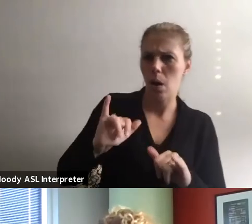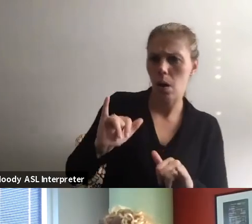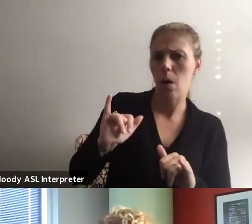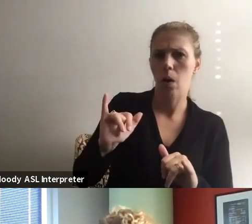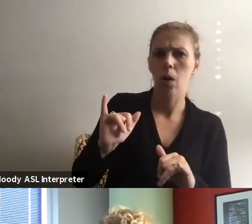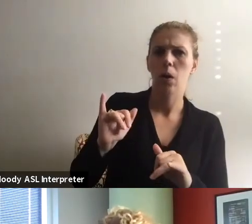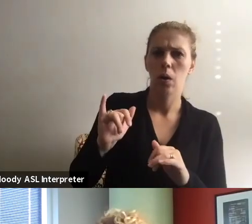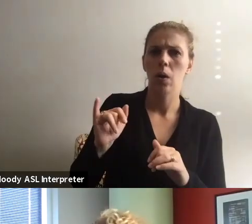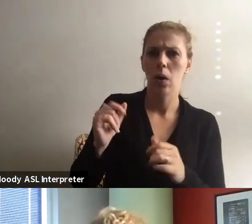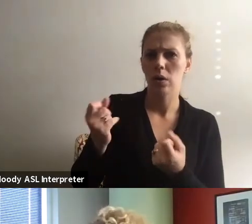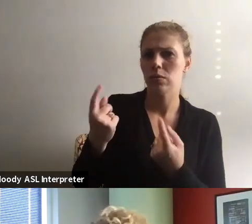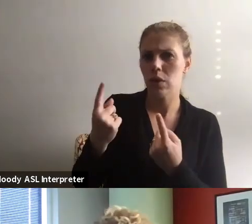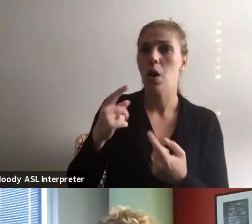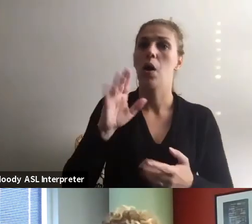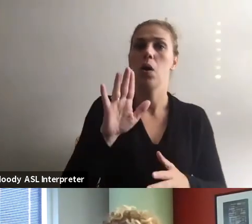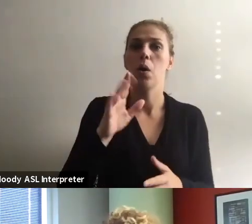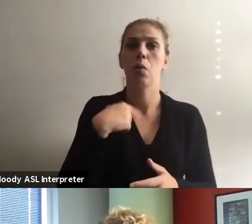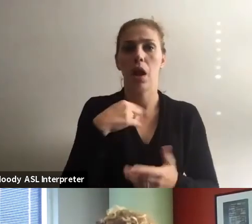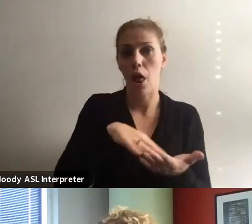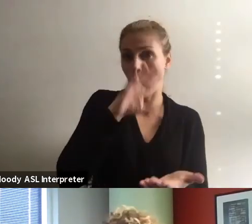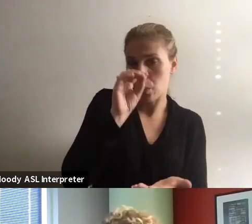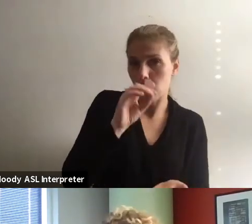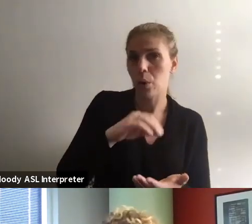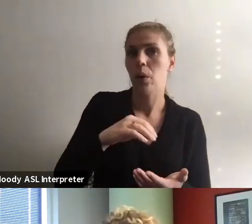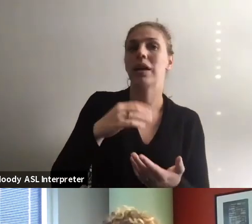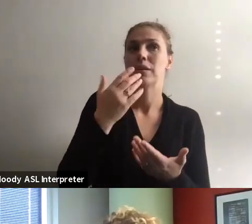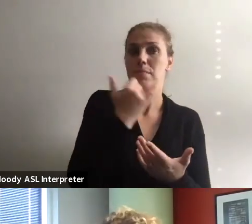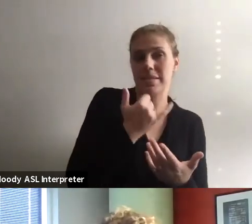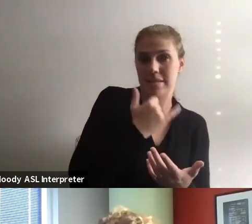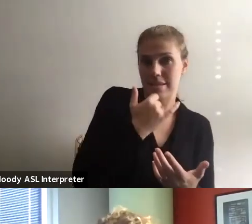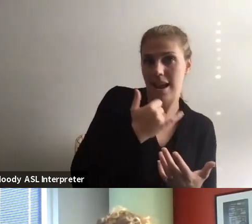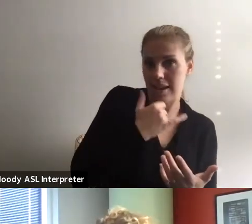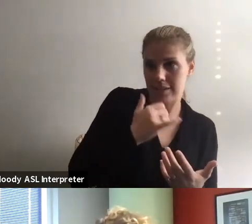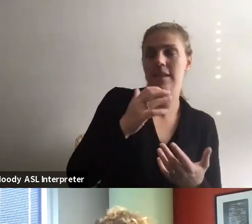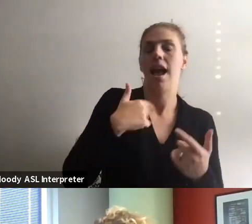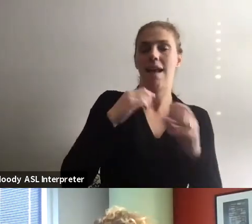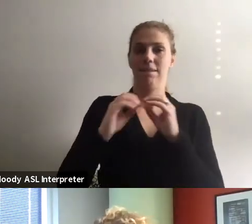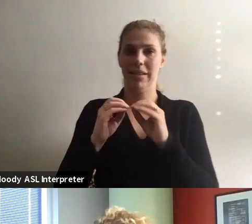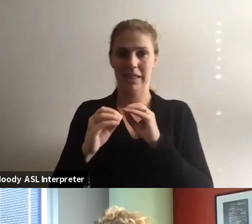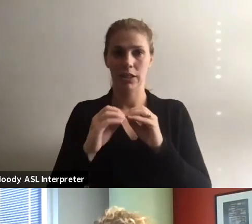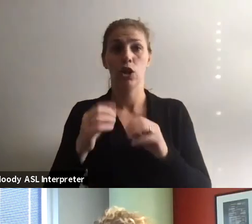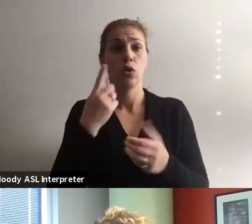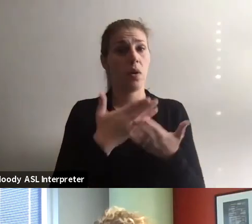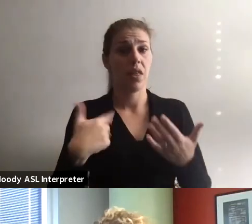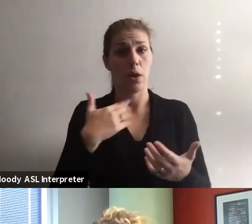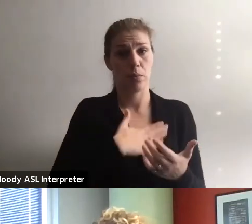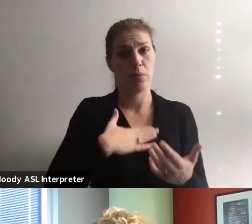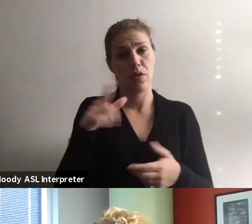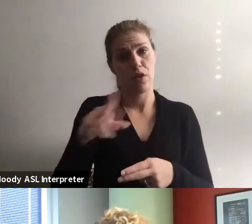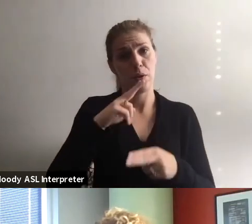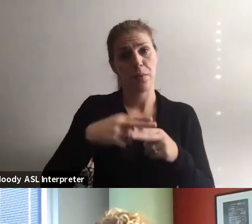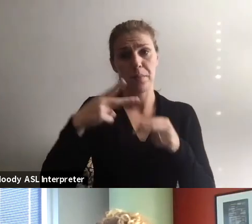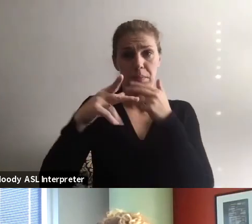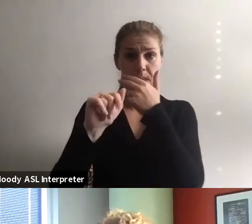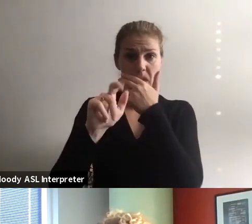like, um, oh, well, here's, here's what I learned, and here's, here's the mistakes I made, um, and one of those things that I appreciate that you brought up, Palermo,